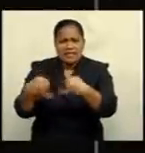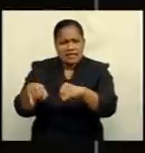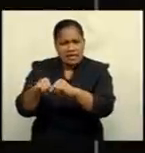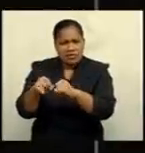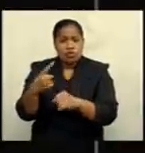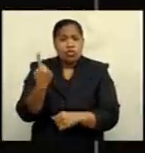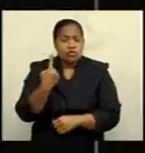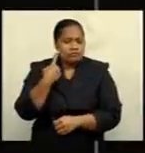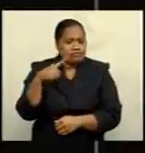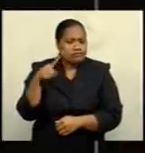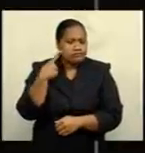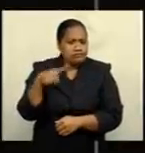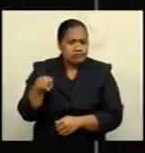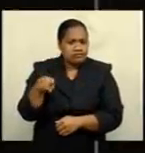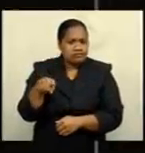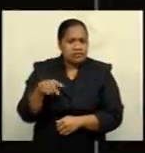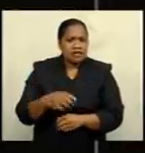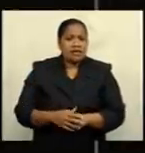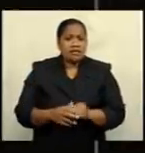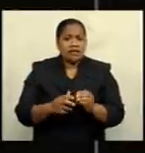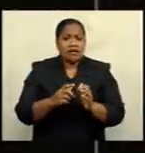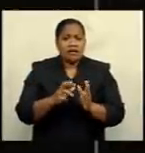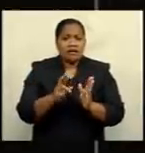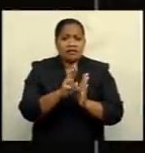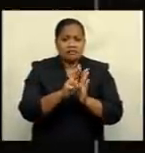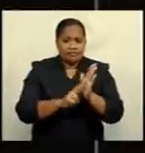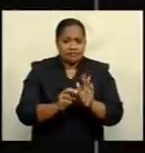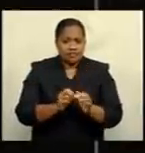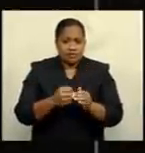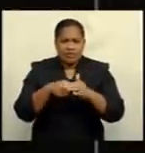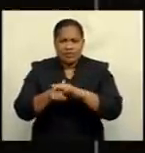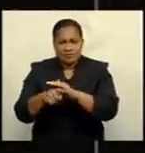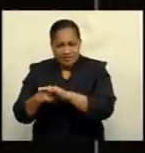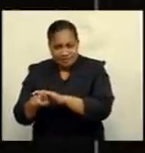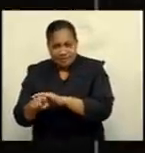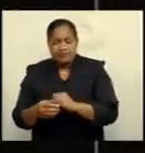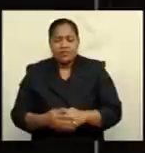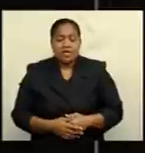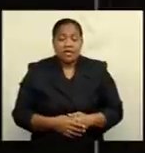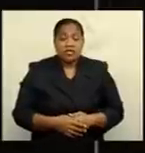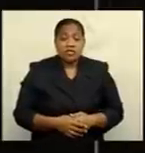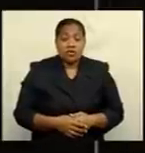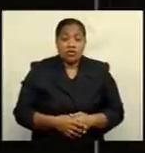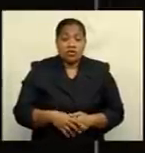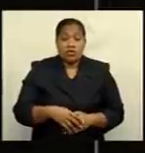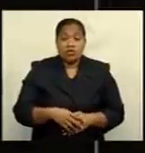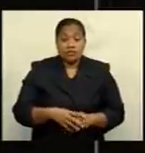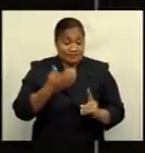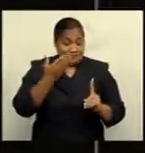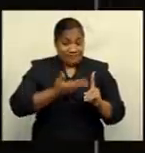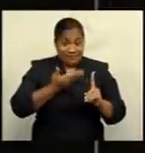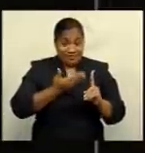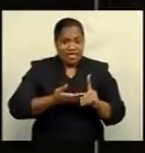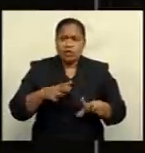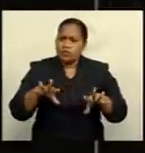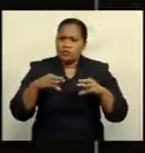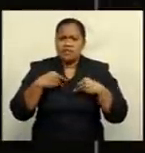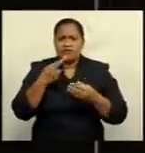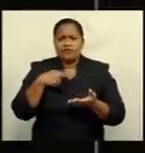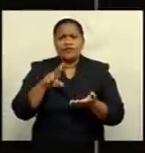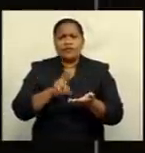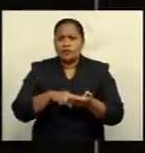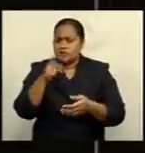breach maritime travel restrictions. Commissioner of Police, Brigadier General Sitivenin Gilio, says they've received reports of people in